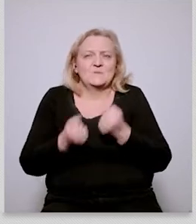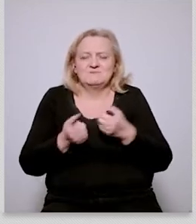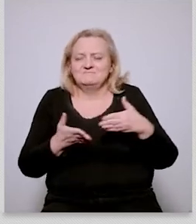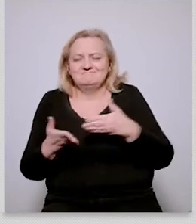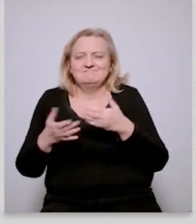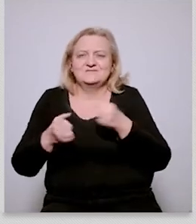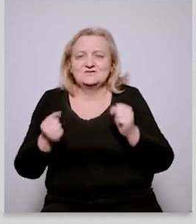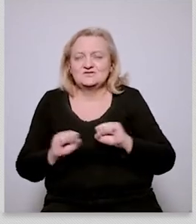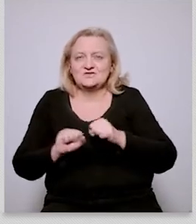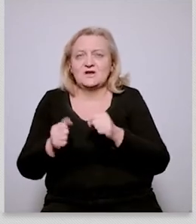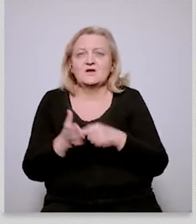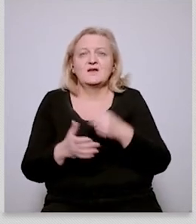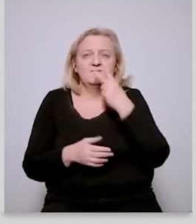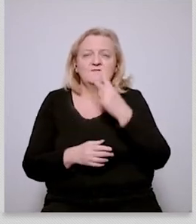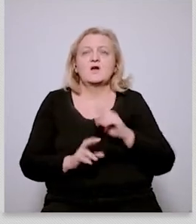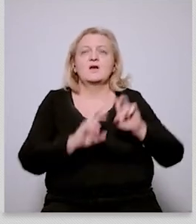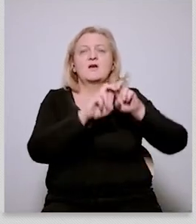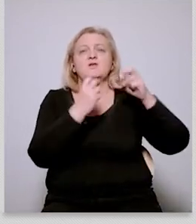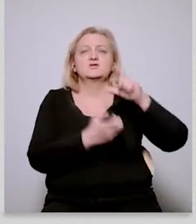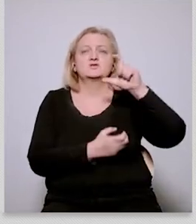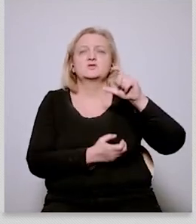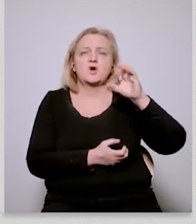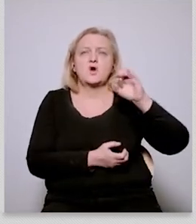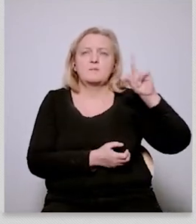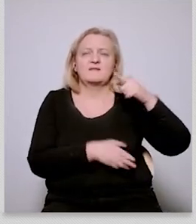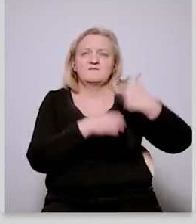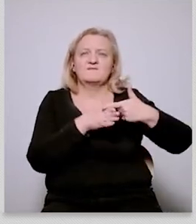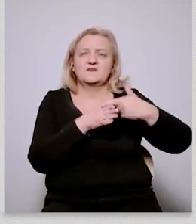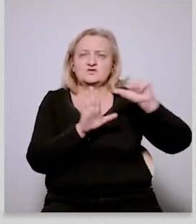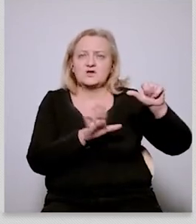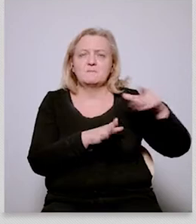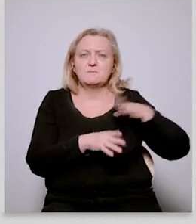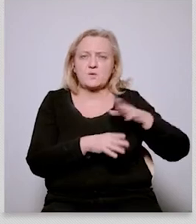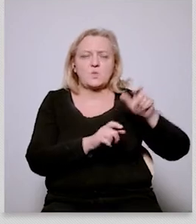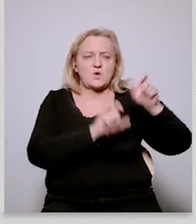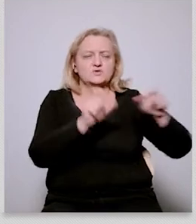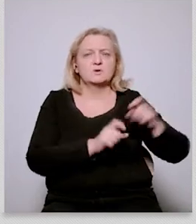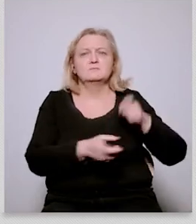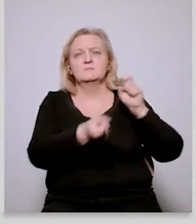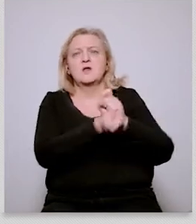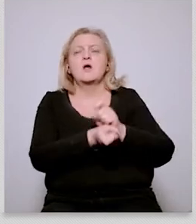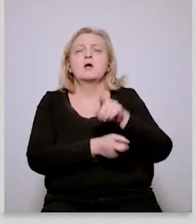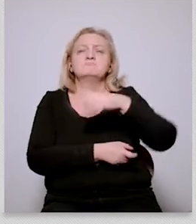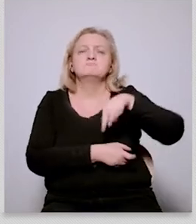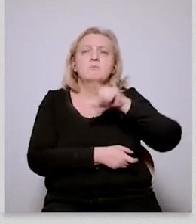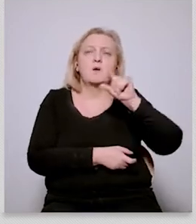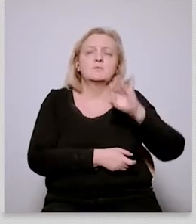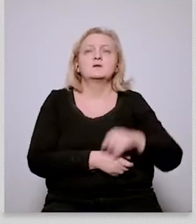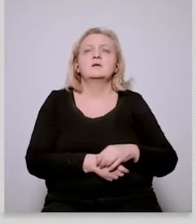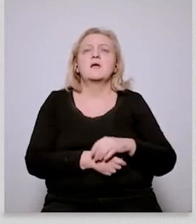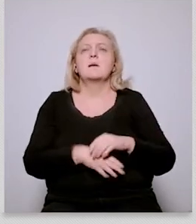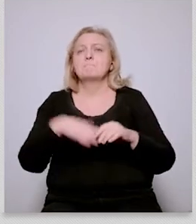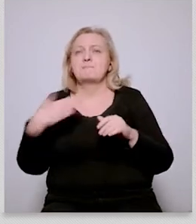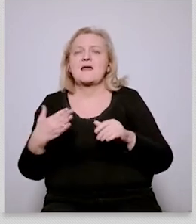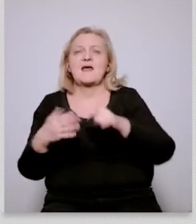dynamics dissent from you know the the the populist right and the populist left but also dissent you know